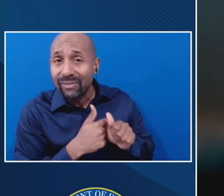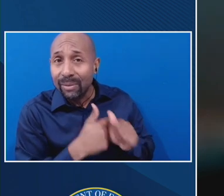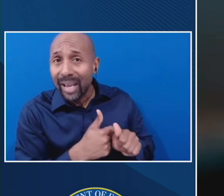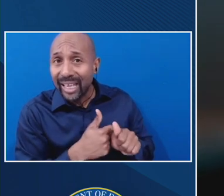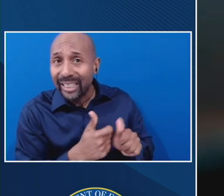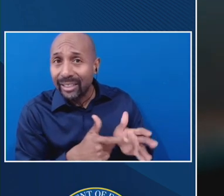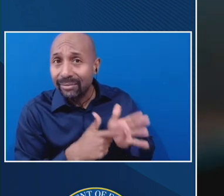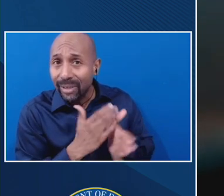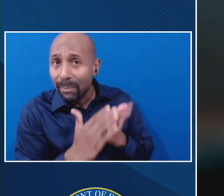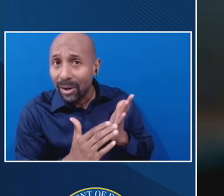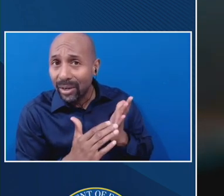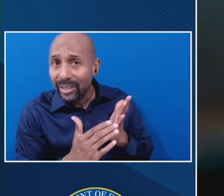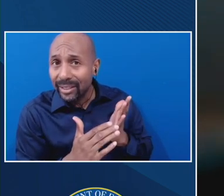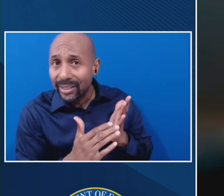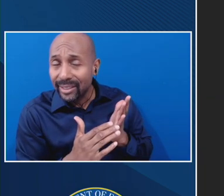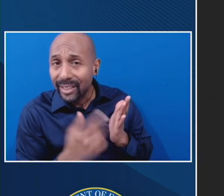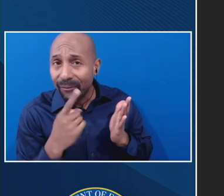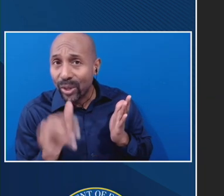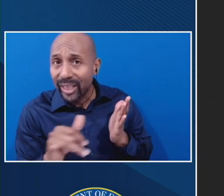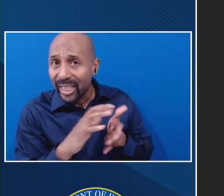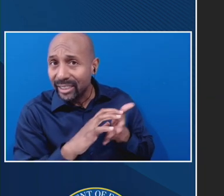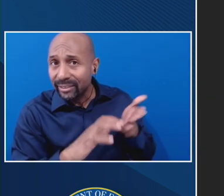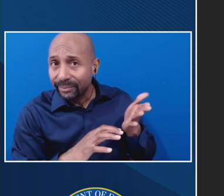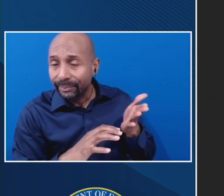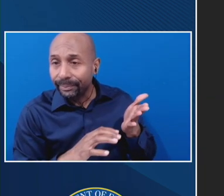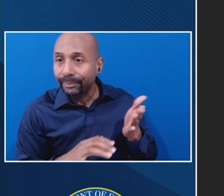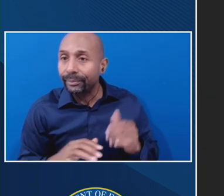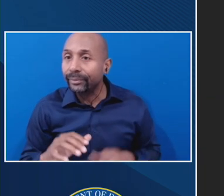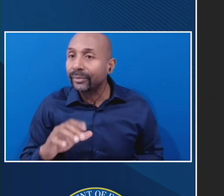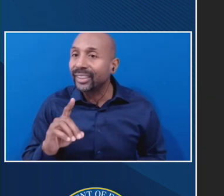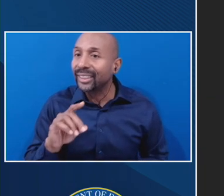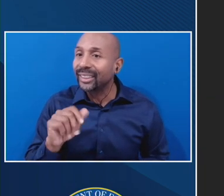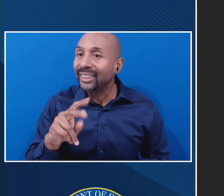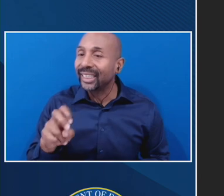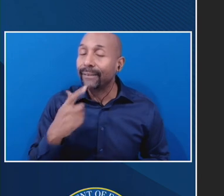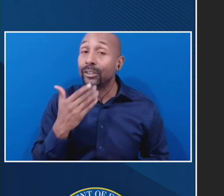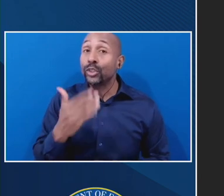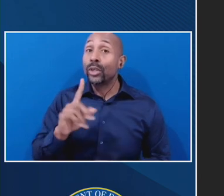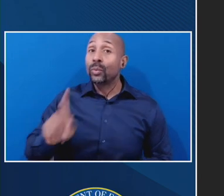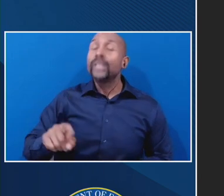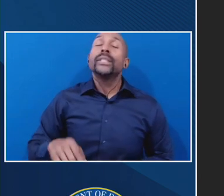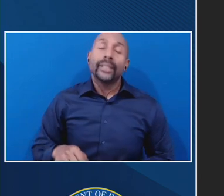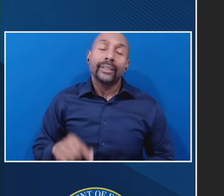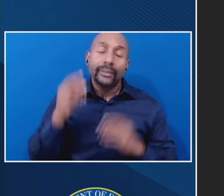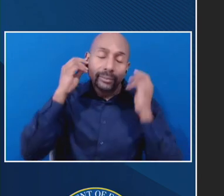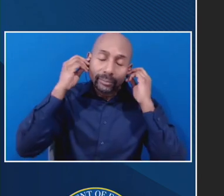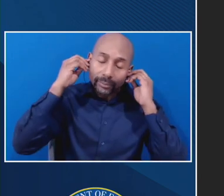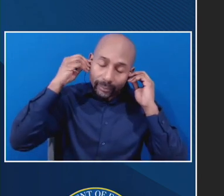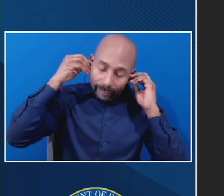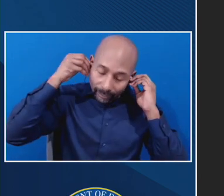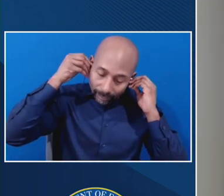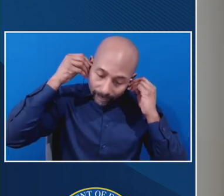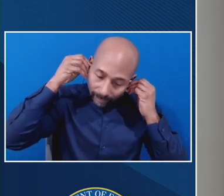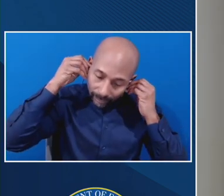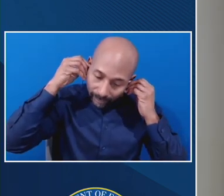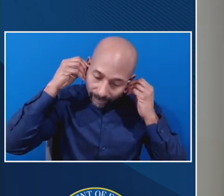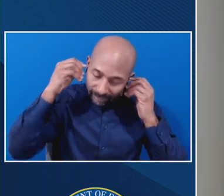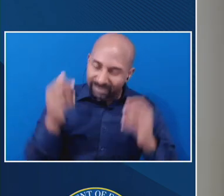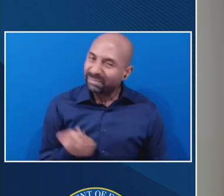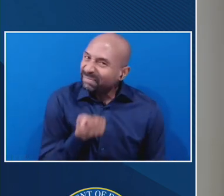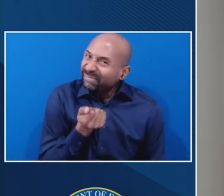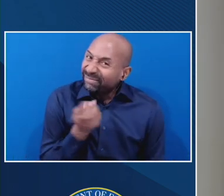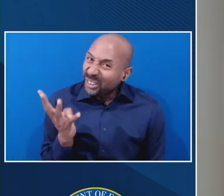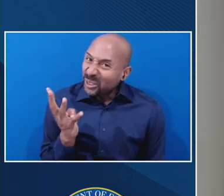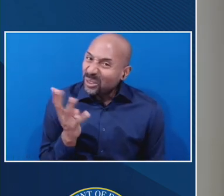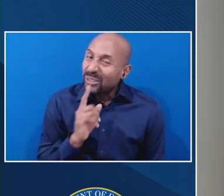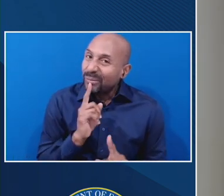piece to this. That's a good question. Um, there are really very few, um, reporting, um, specific,